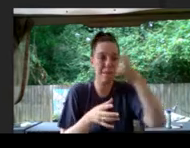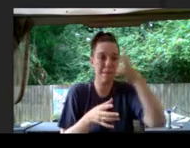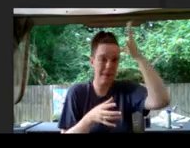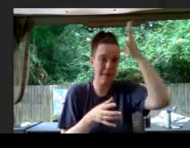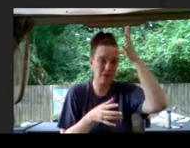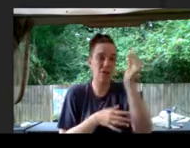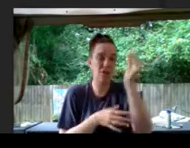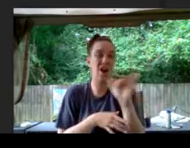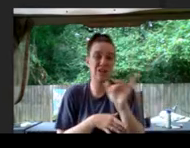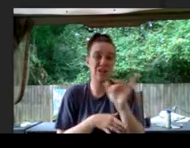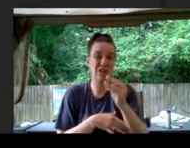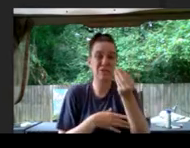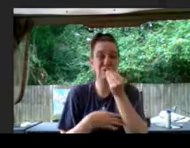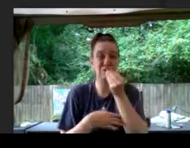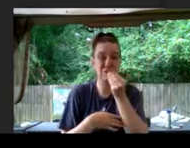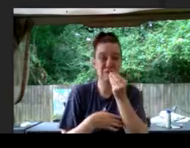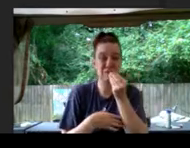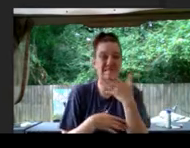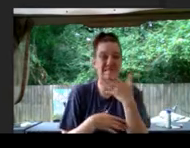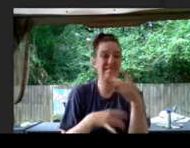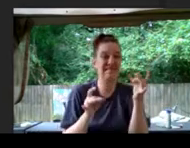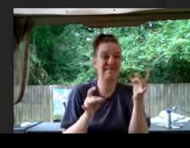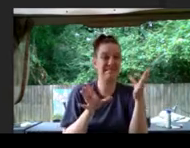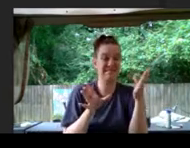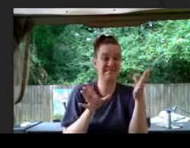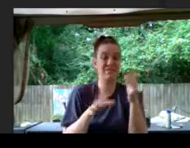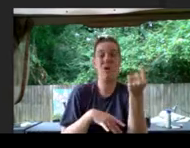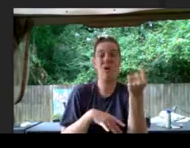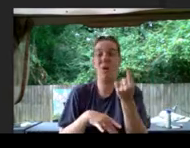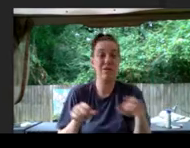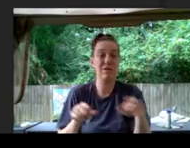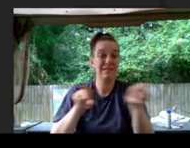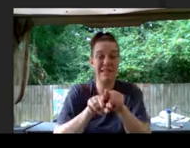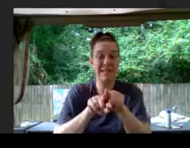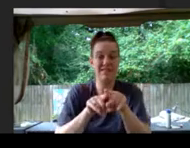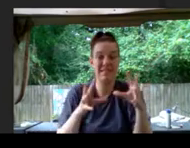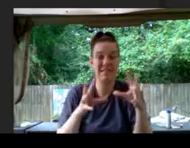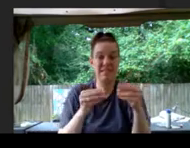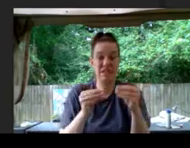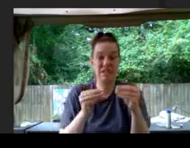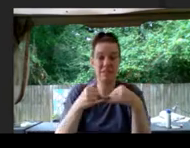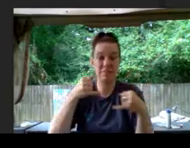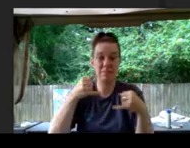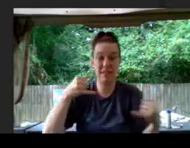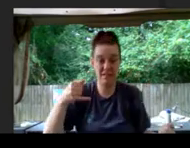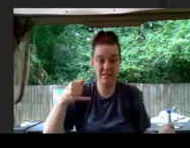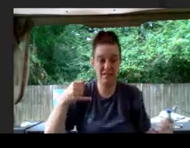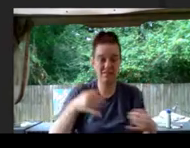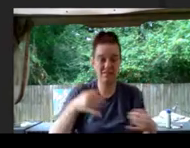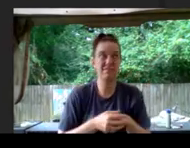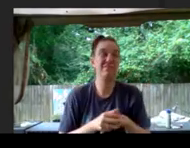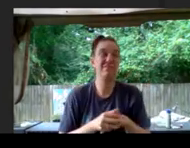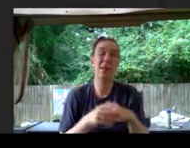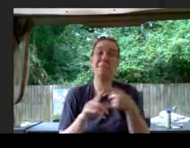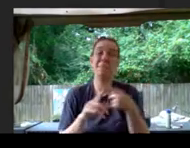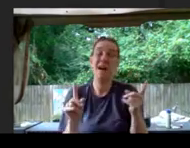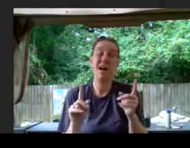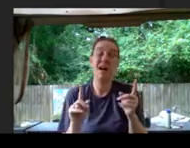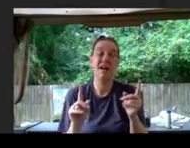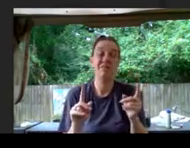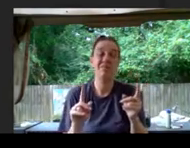the dinner was bad. It was always the same. Soft spaghetti. But it wasn't truly